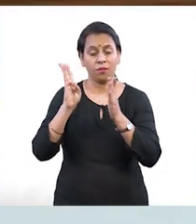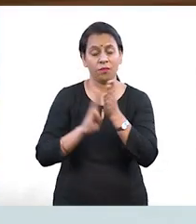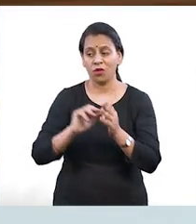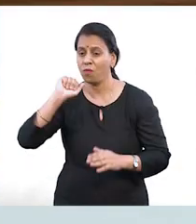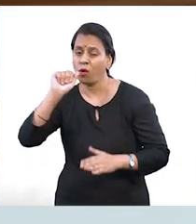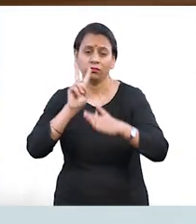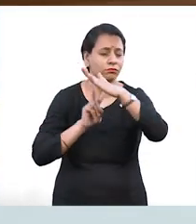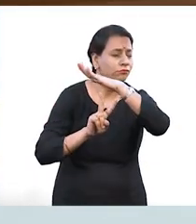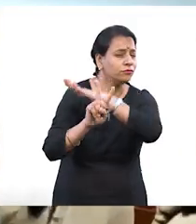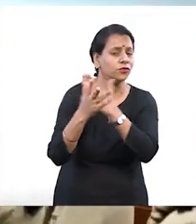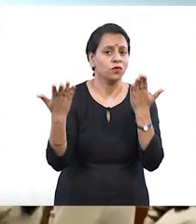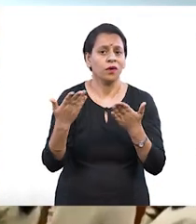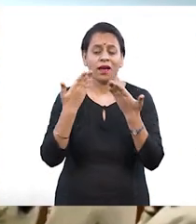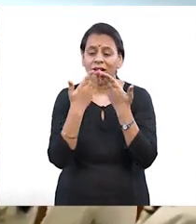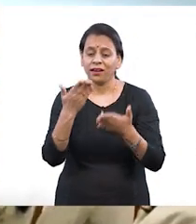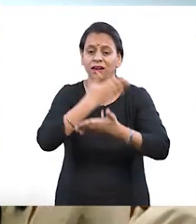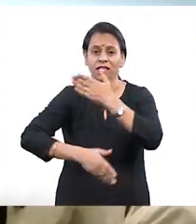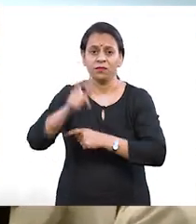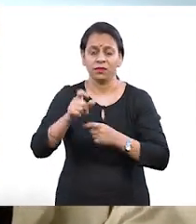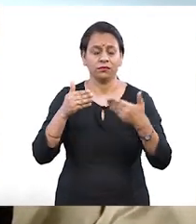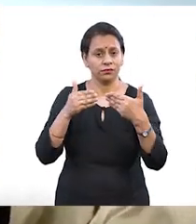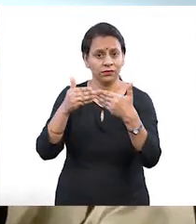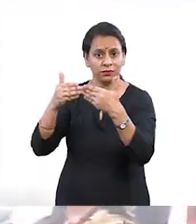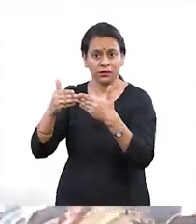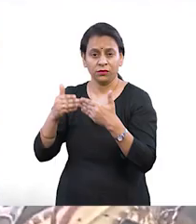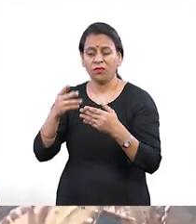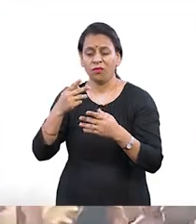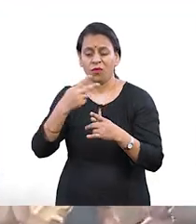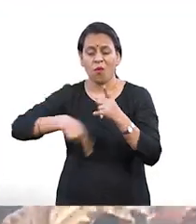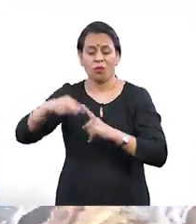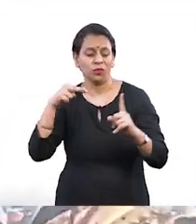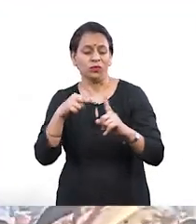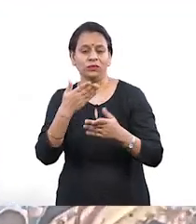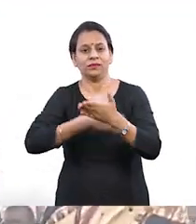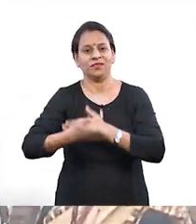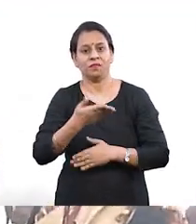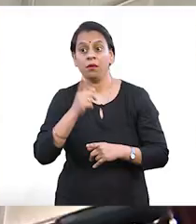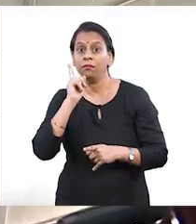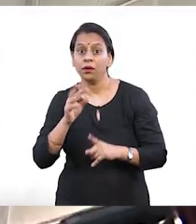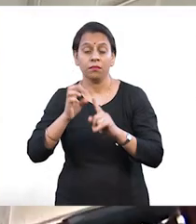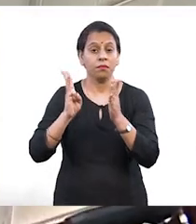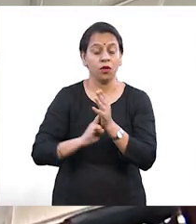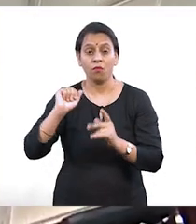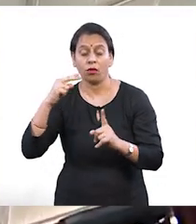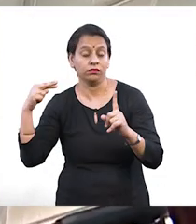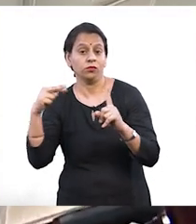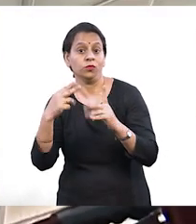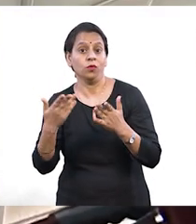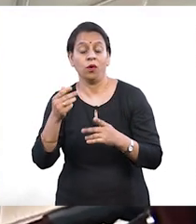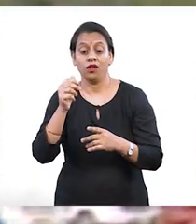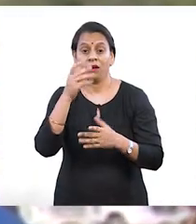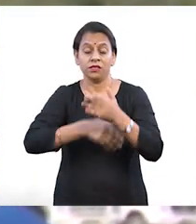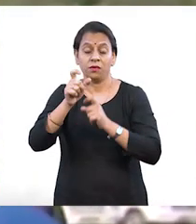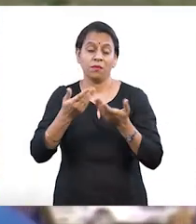Honorable Prime Minister Sri Narendra Modi has always emphasized that we see a person's disability with our